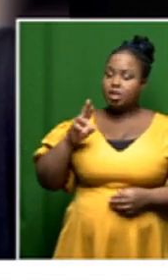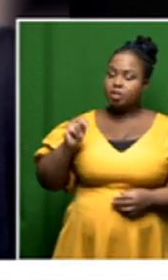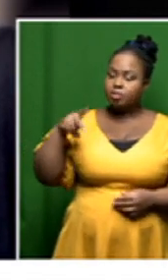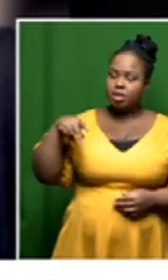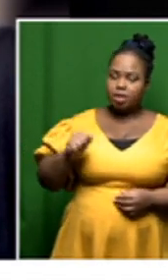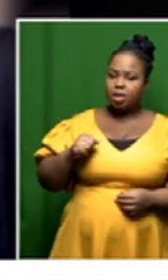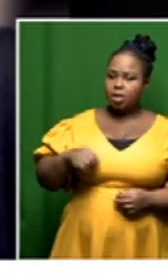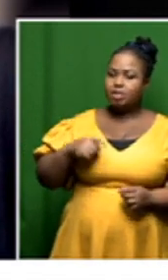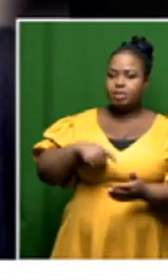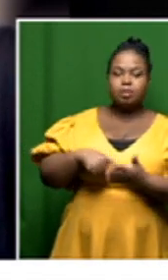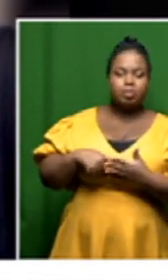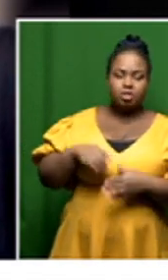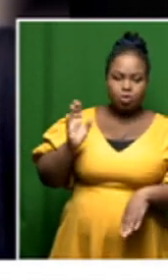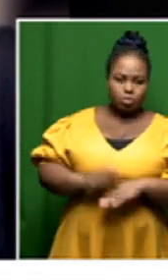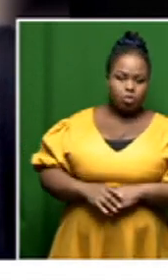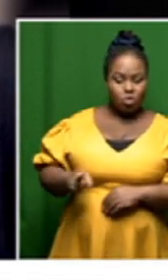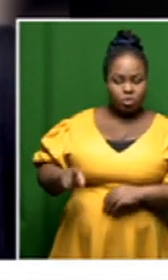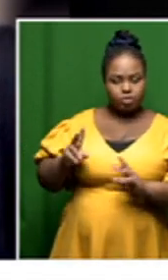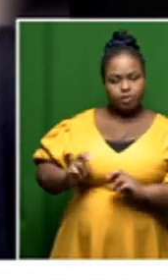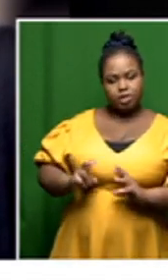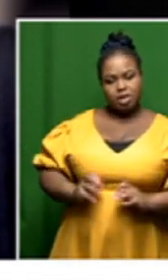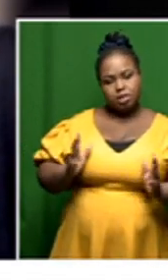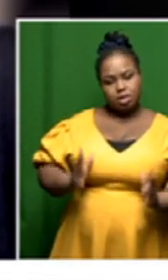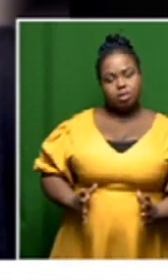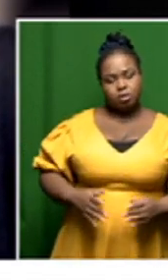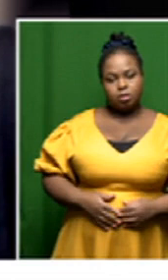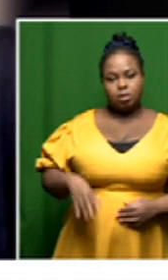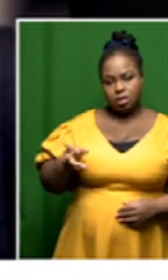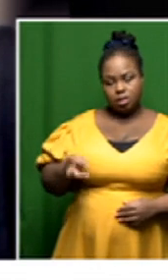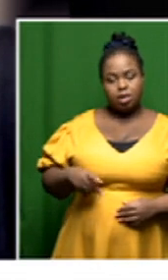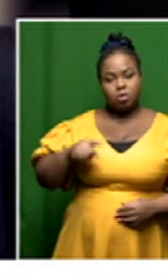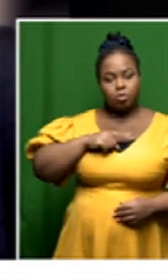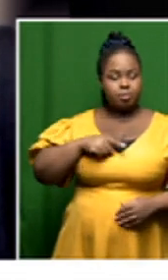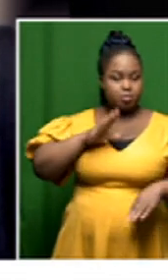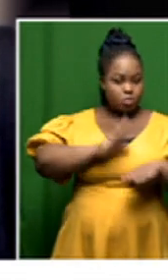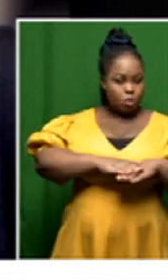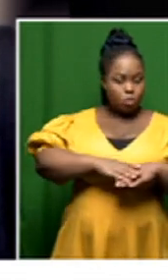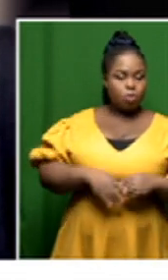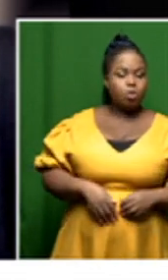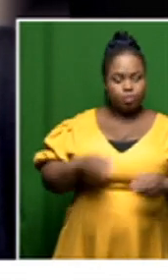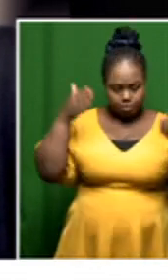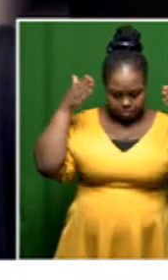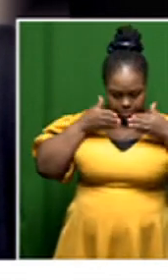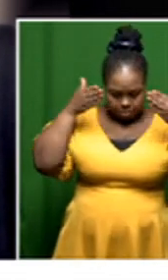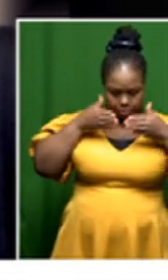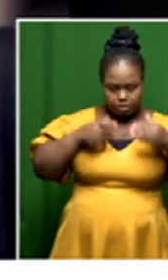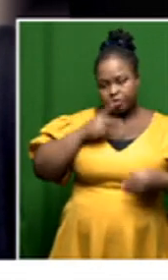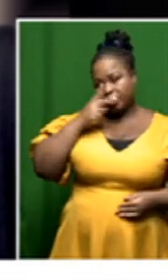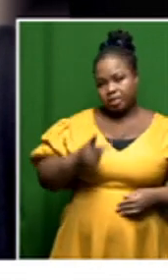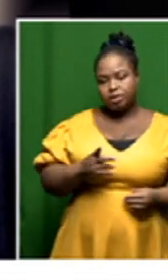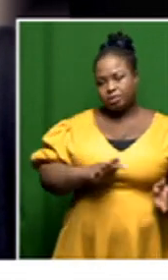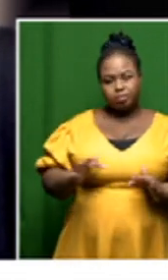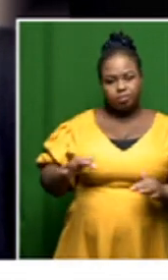demands a lot more investigators and a lot more attention as to how